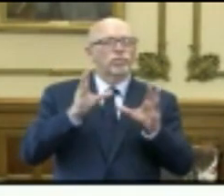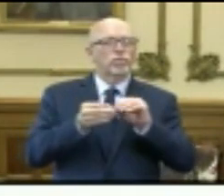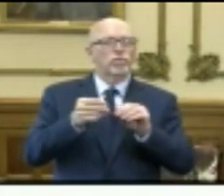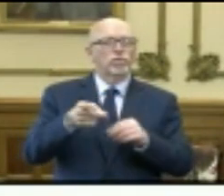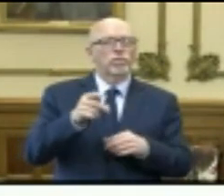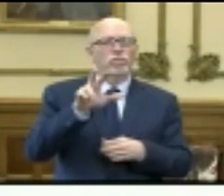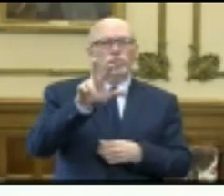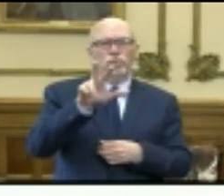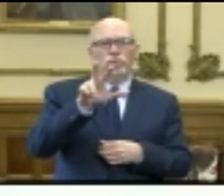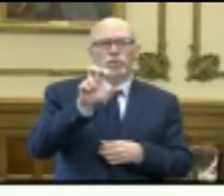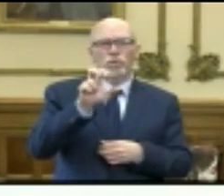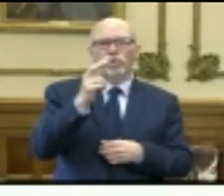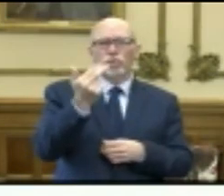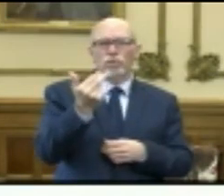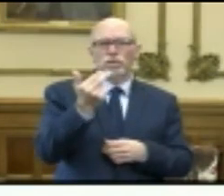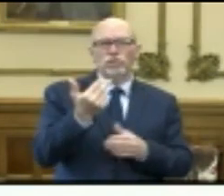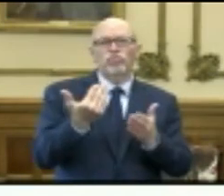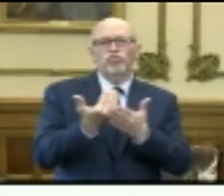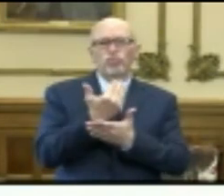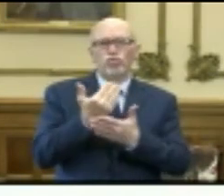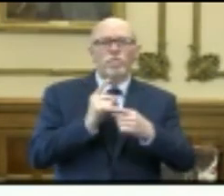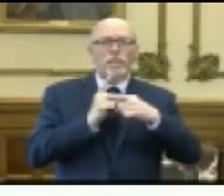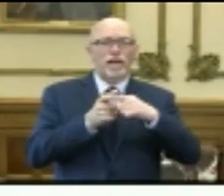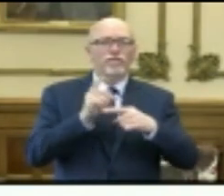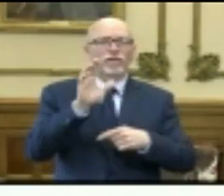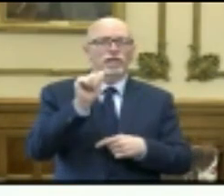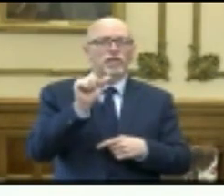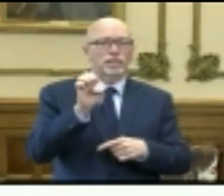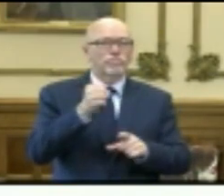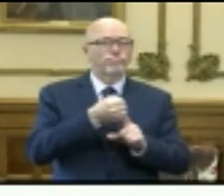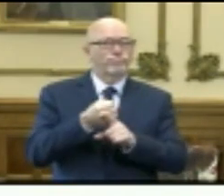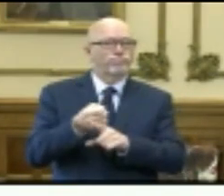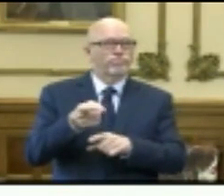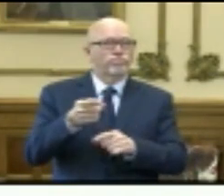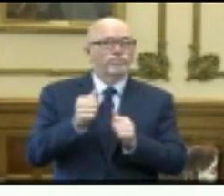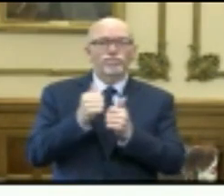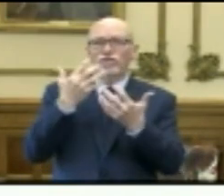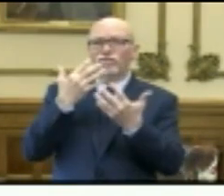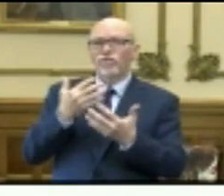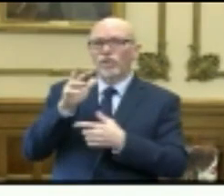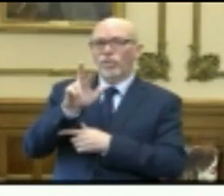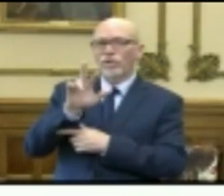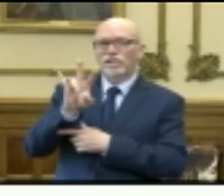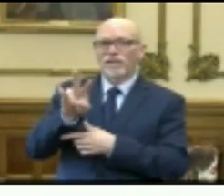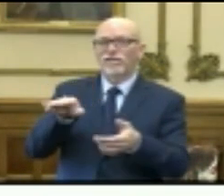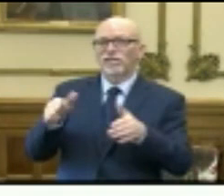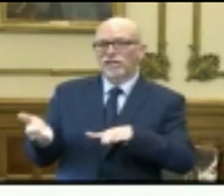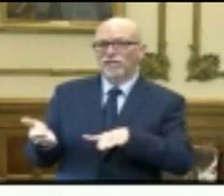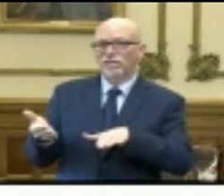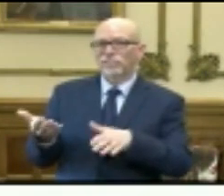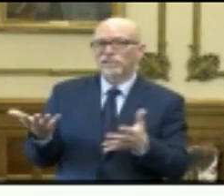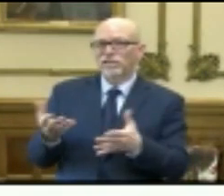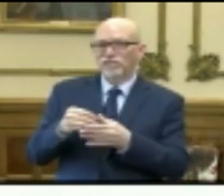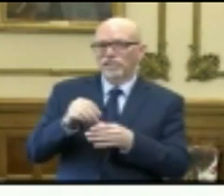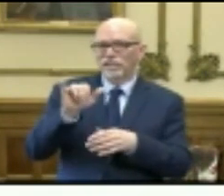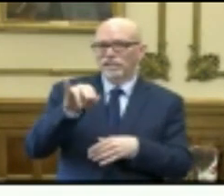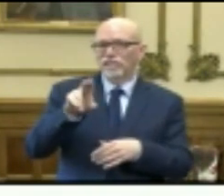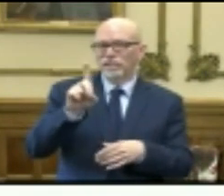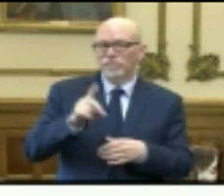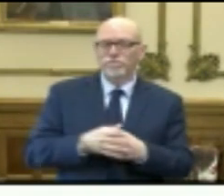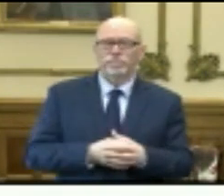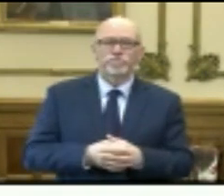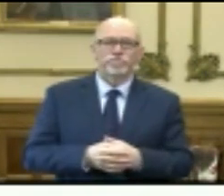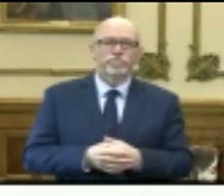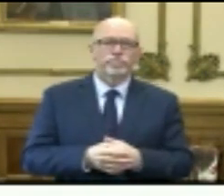313 new positive cases that we've reported with, unfortunately, 37 deaths here in the state of Indiana